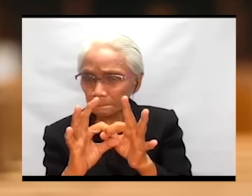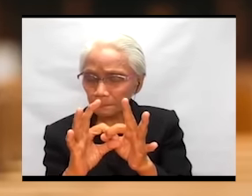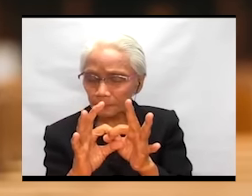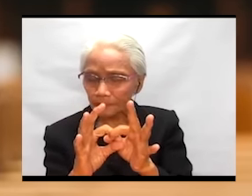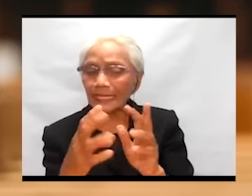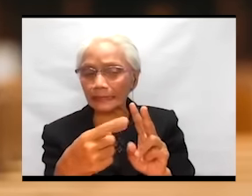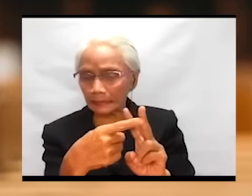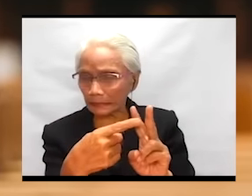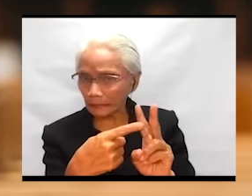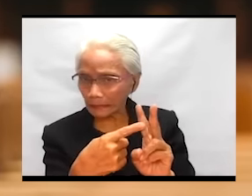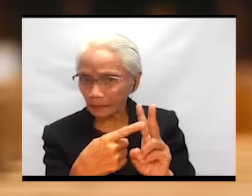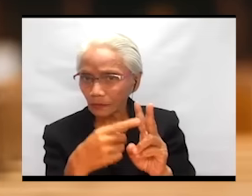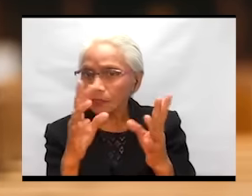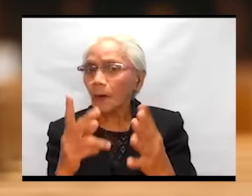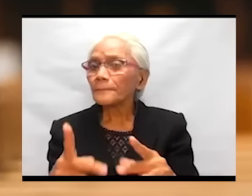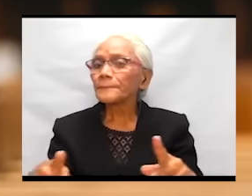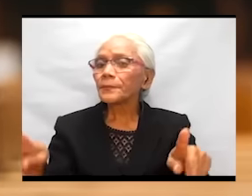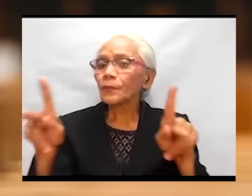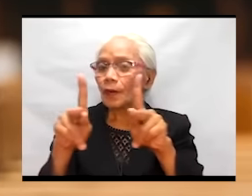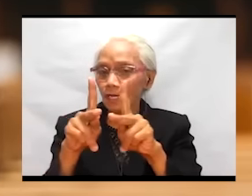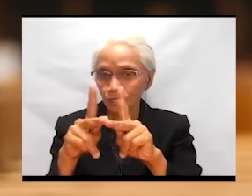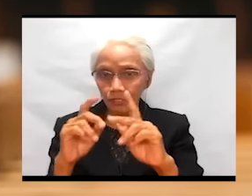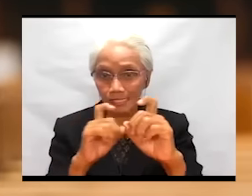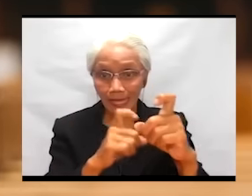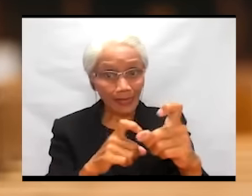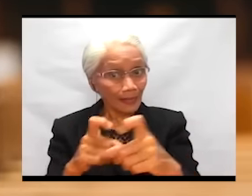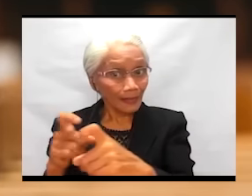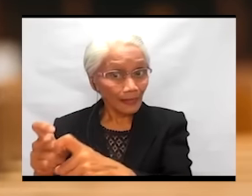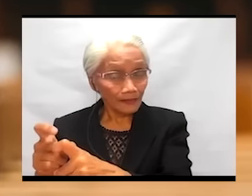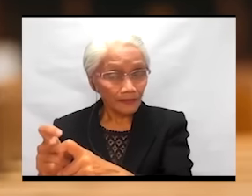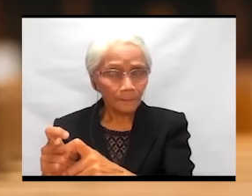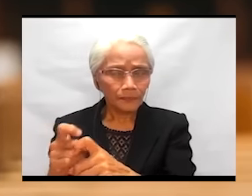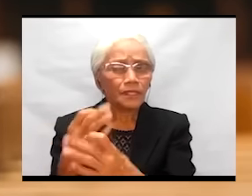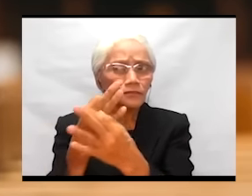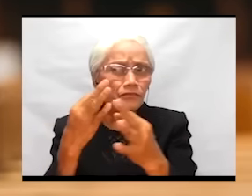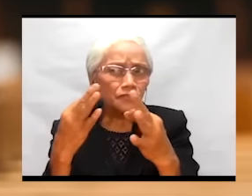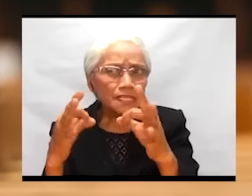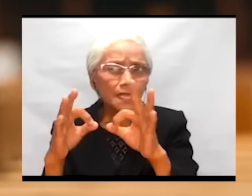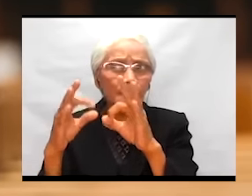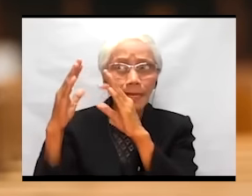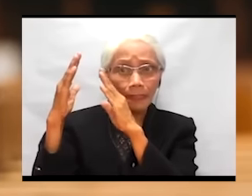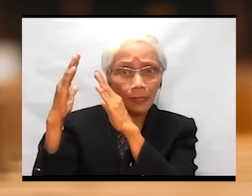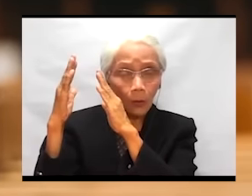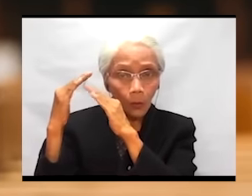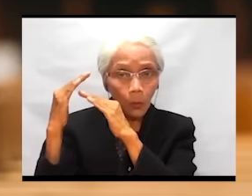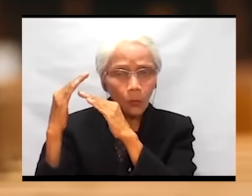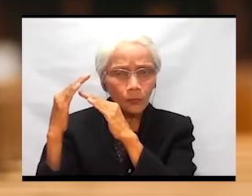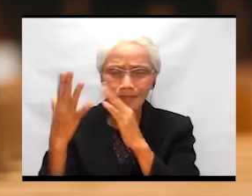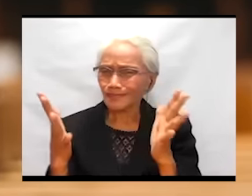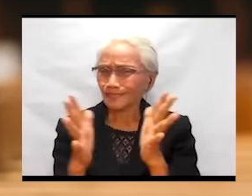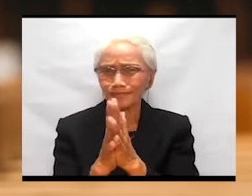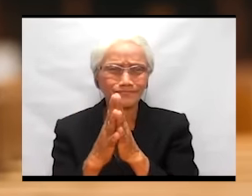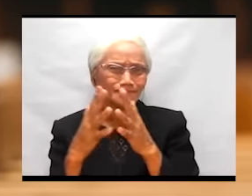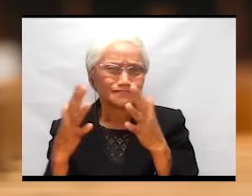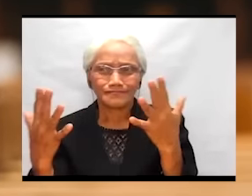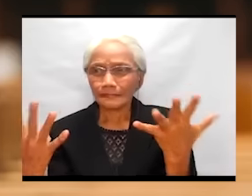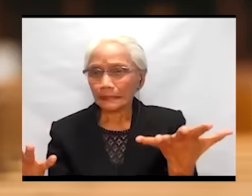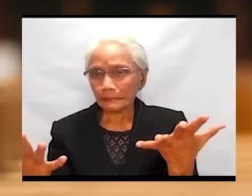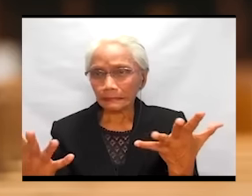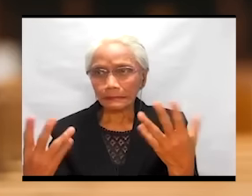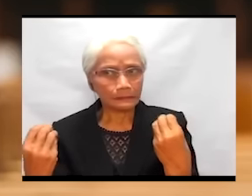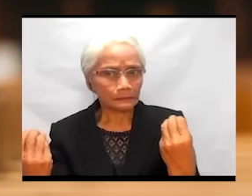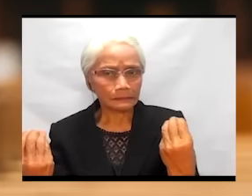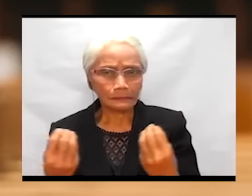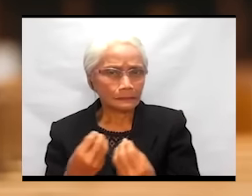these two precious, precious gifts, freedom and hope, are very much threatened in